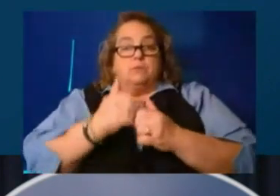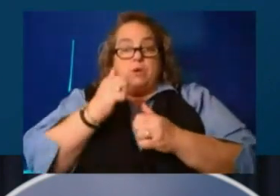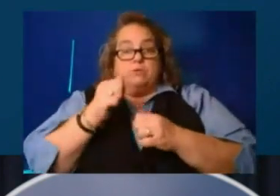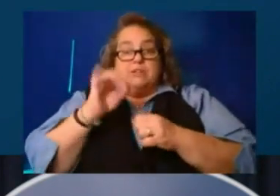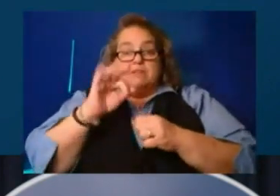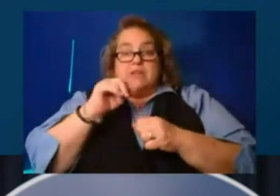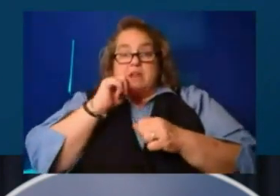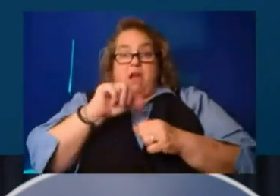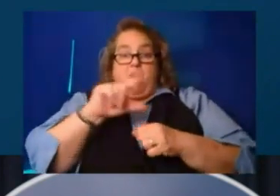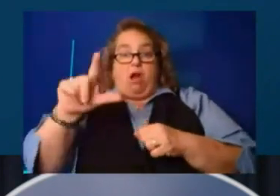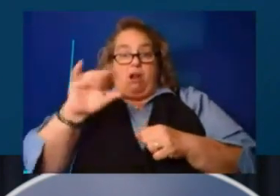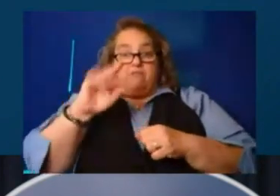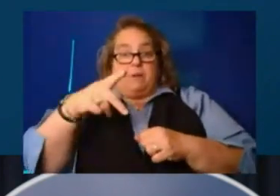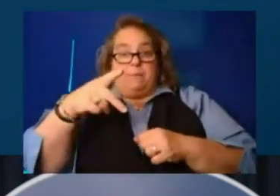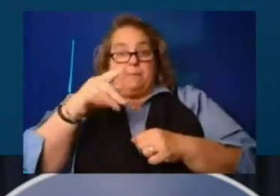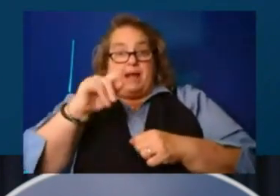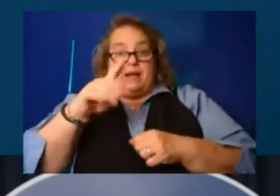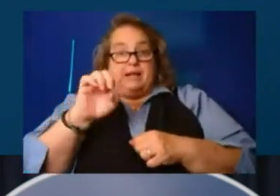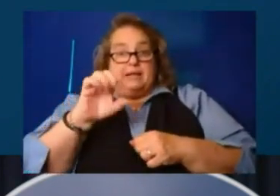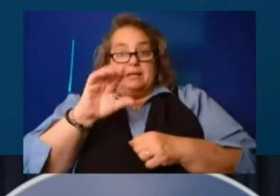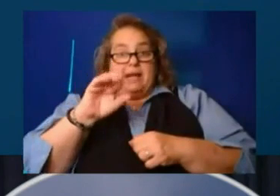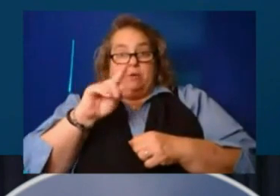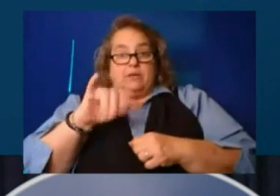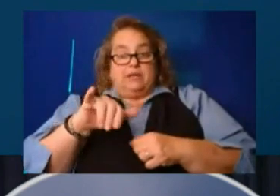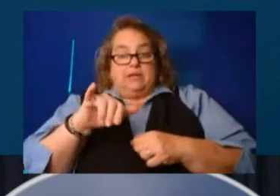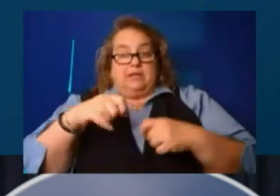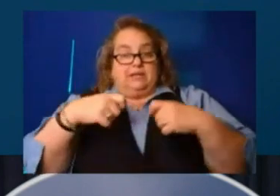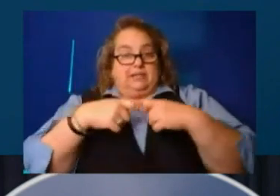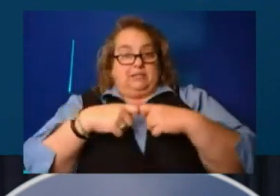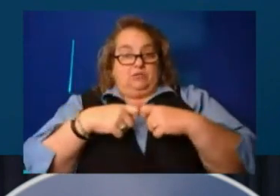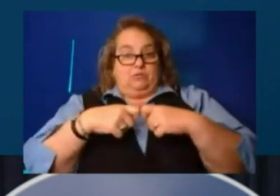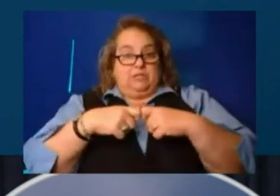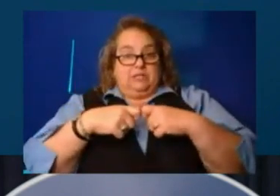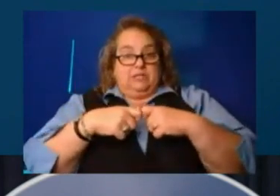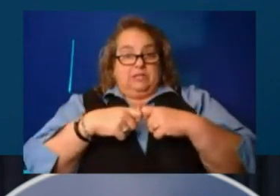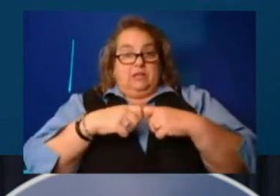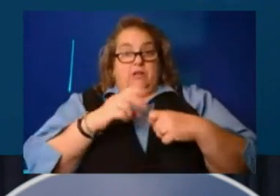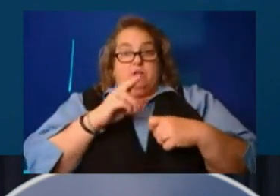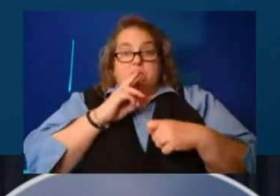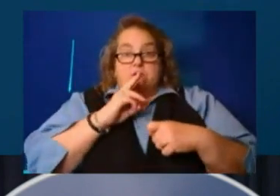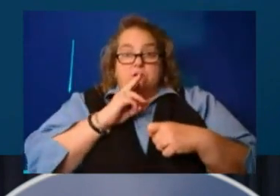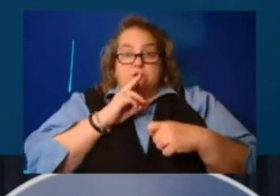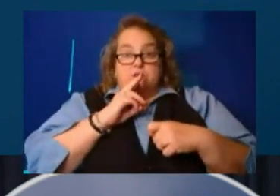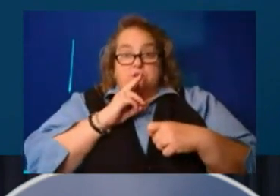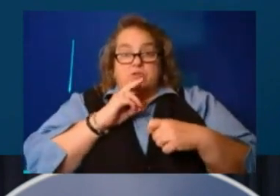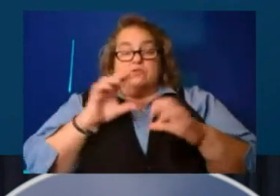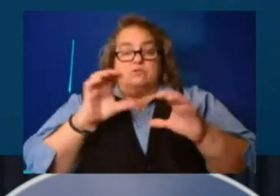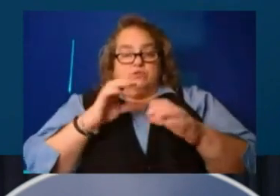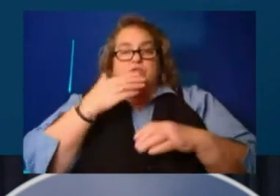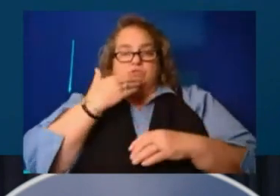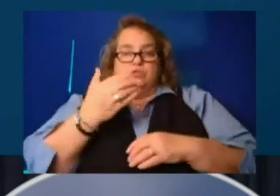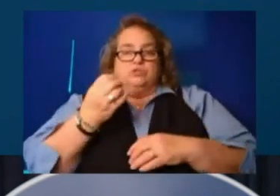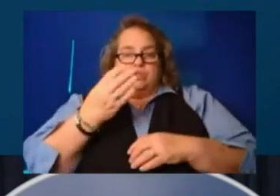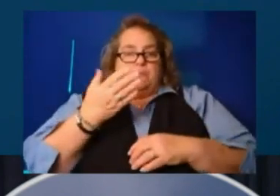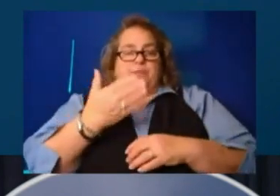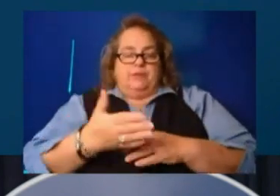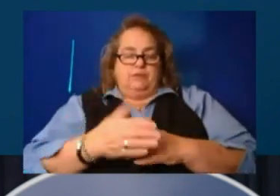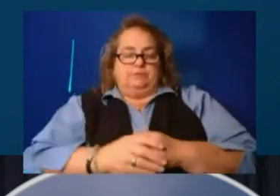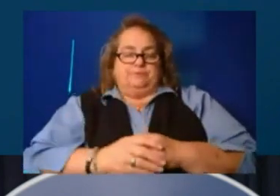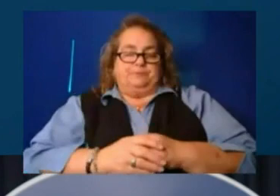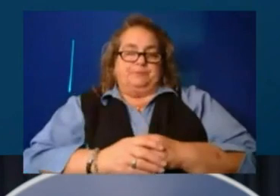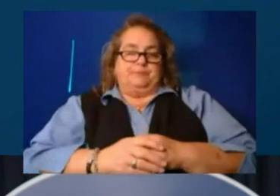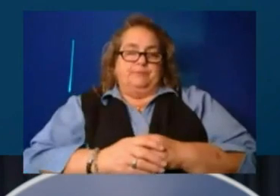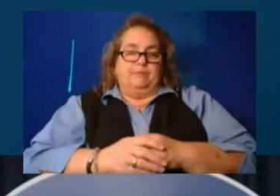County, uh, electricity, uh, water, uh, been doing a real good job there. Then we headed down to